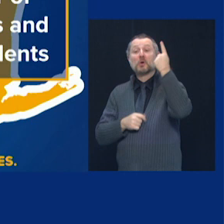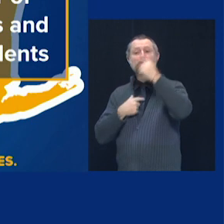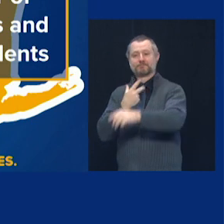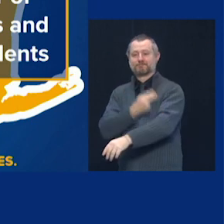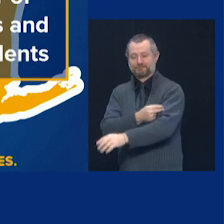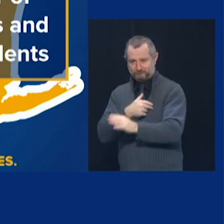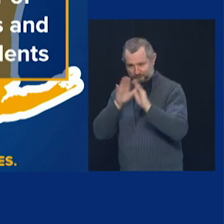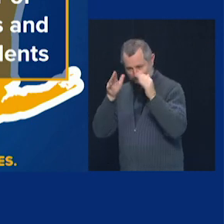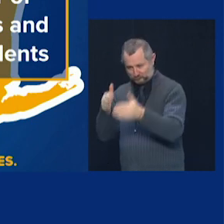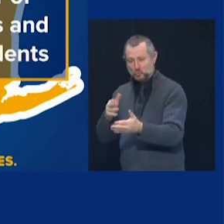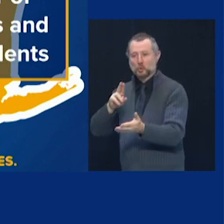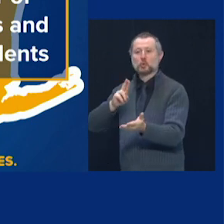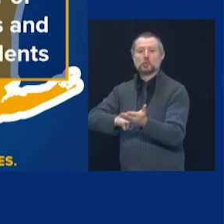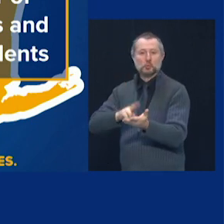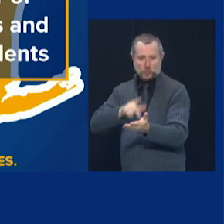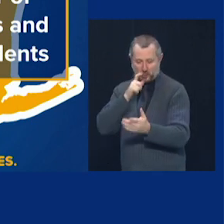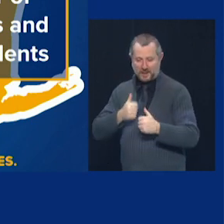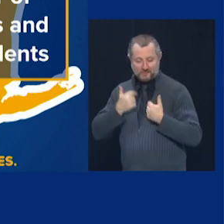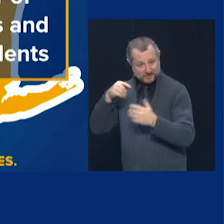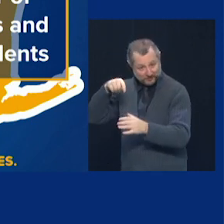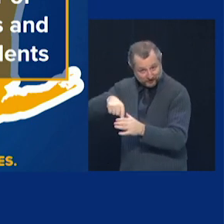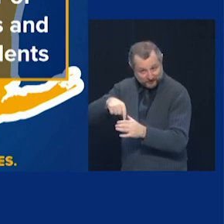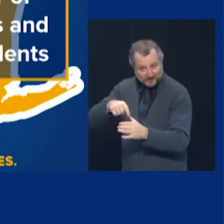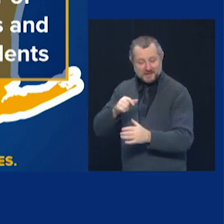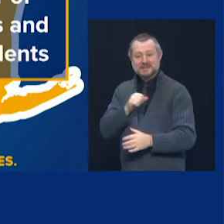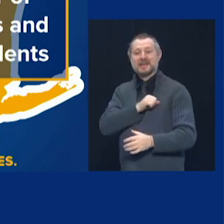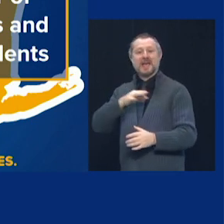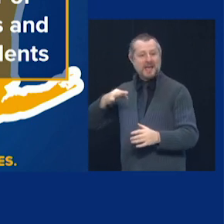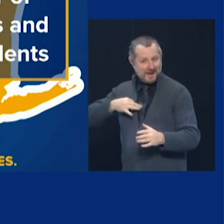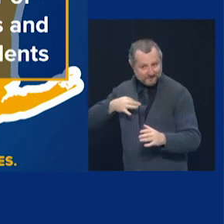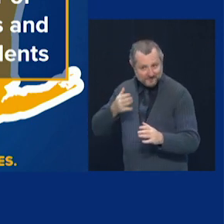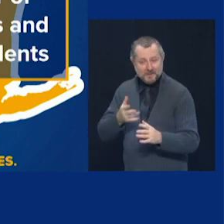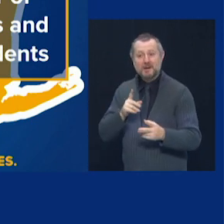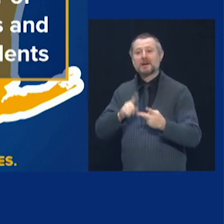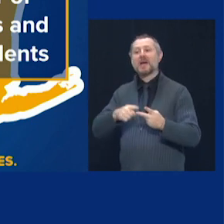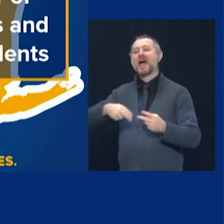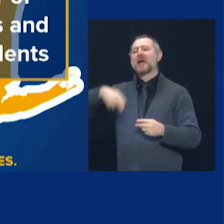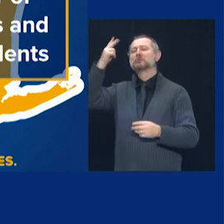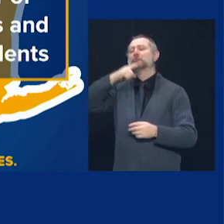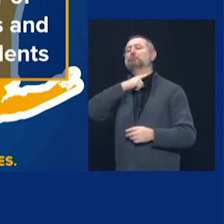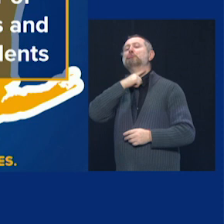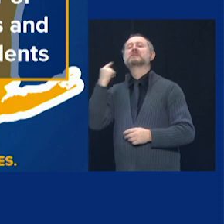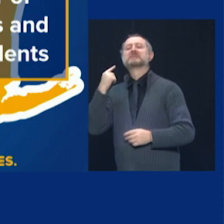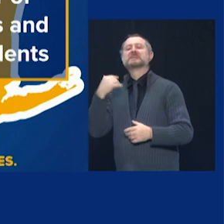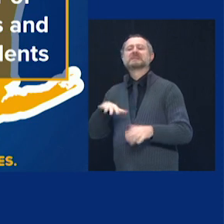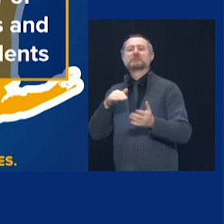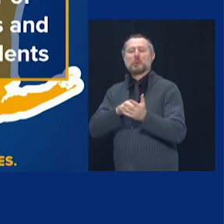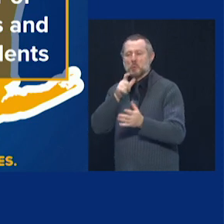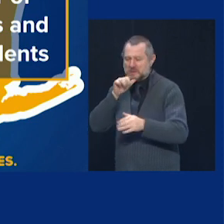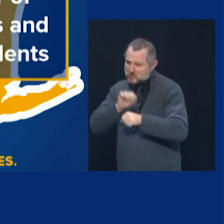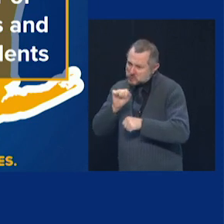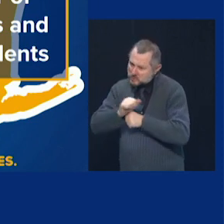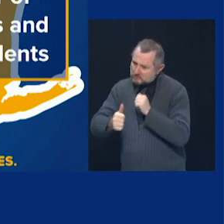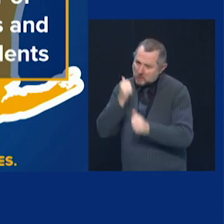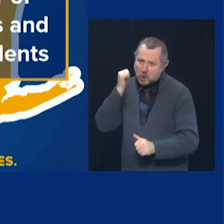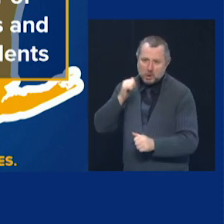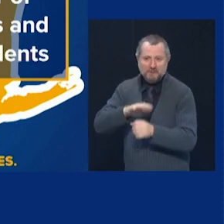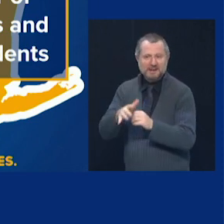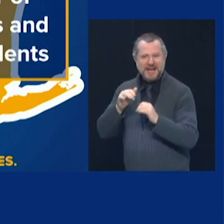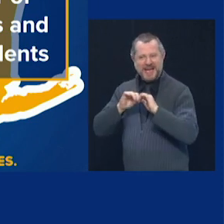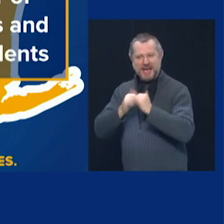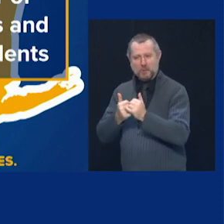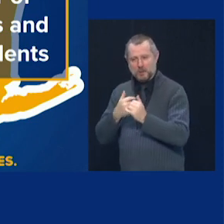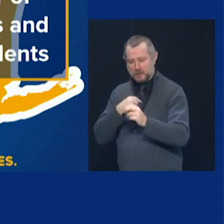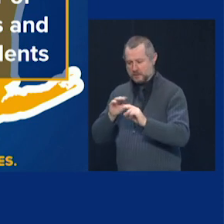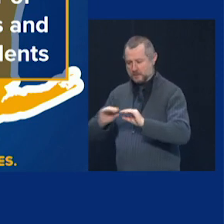and high-risk health care workers. So that's how we're allocating what Buffalo gets versus